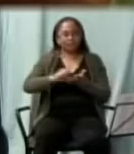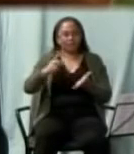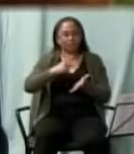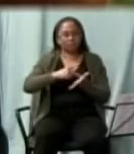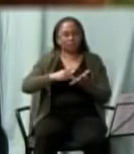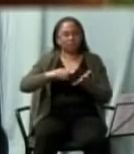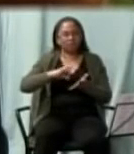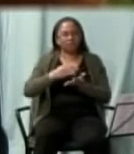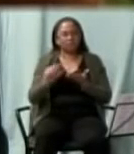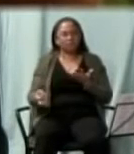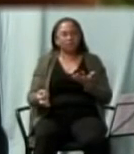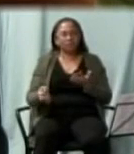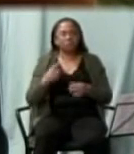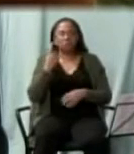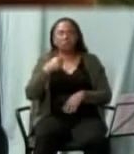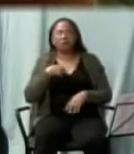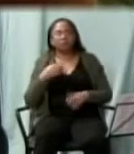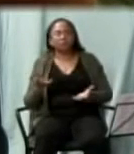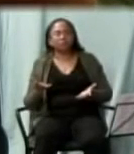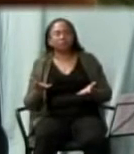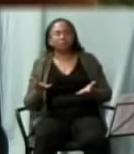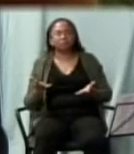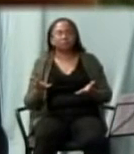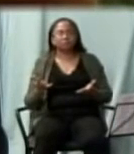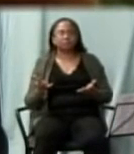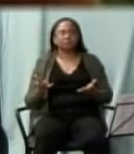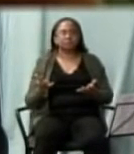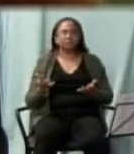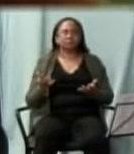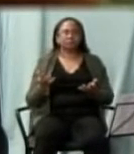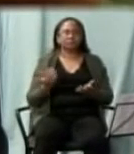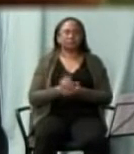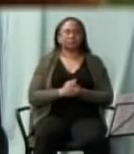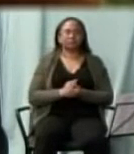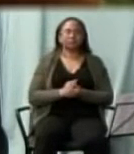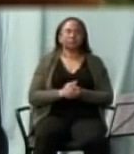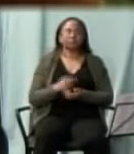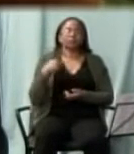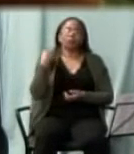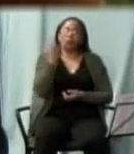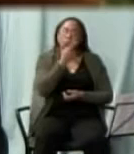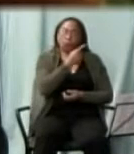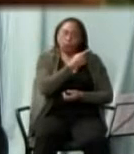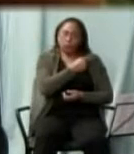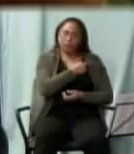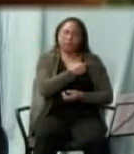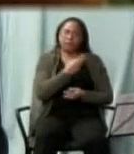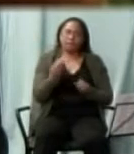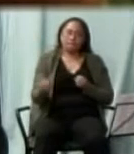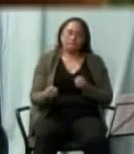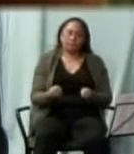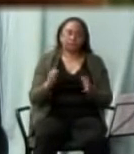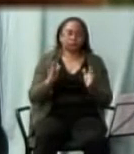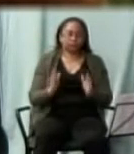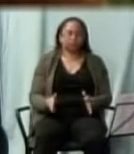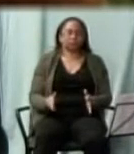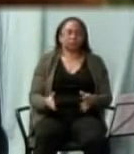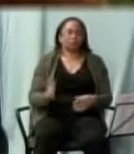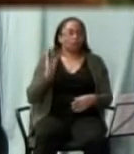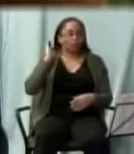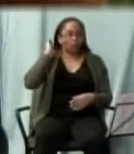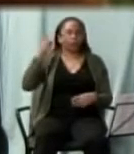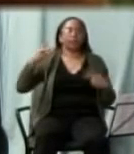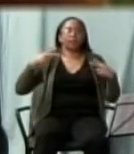who are we? We are going to have as missionaries failure and